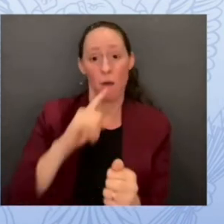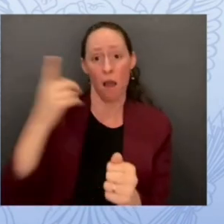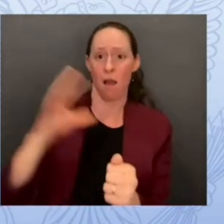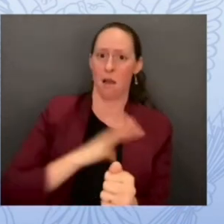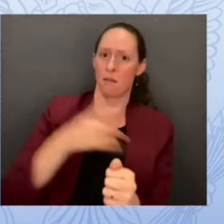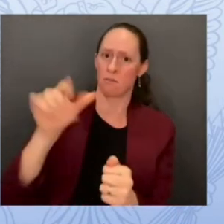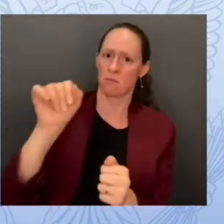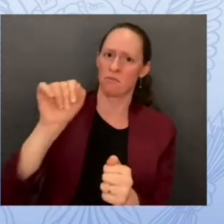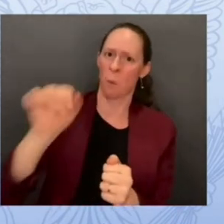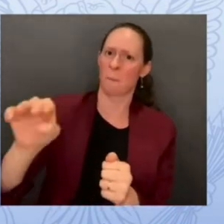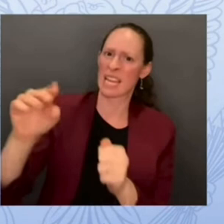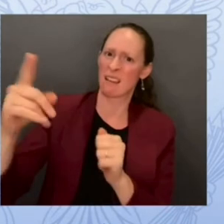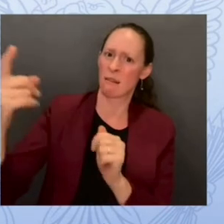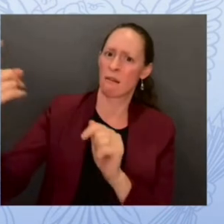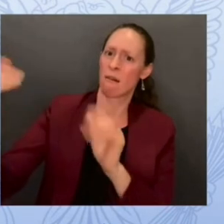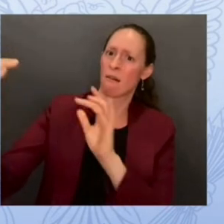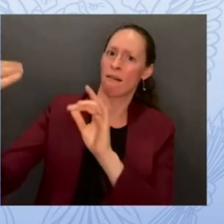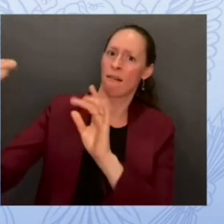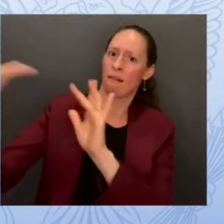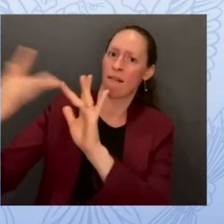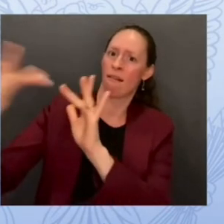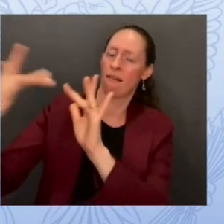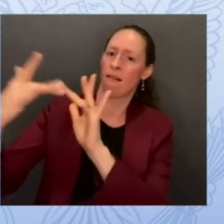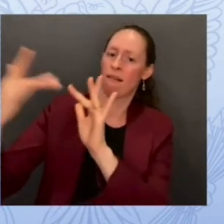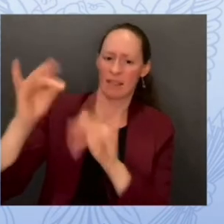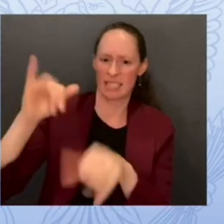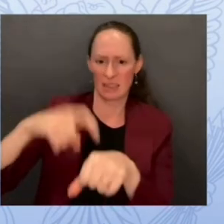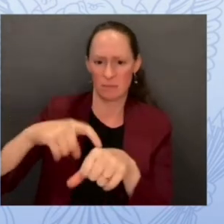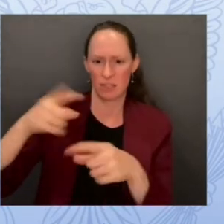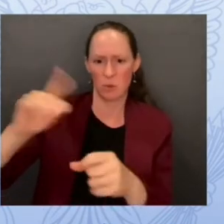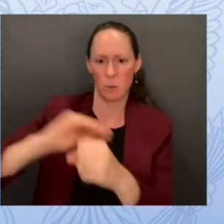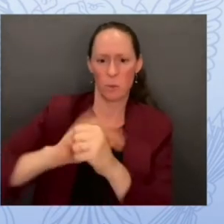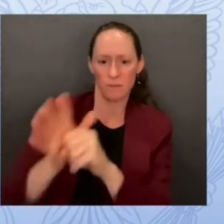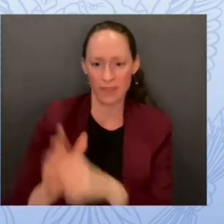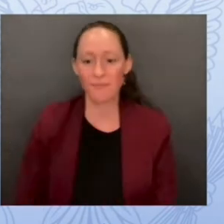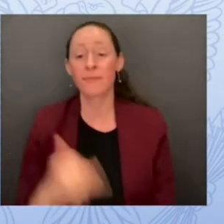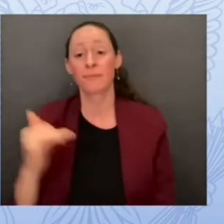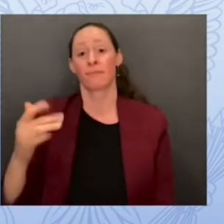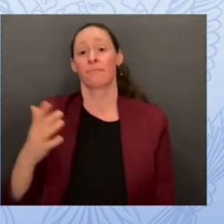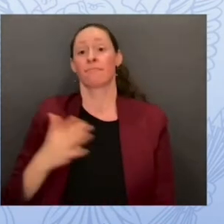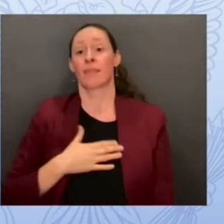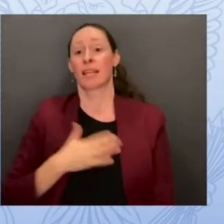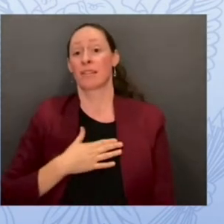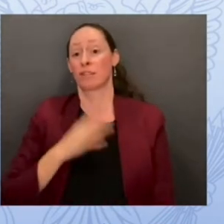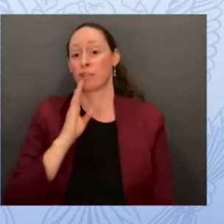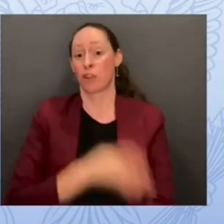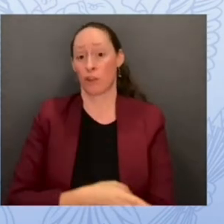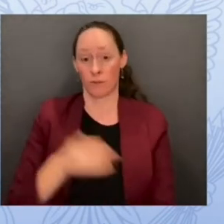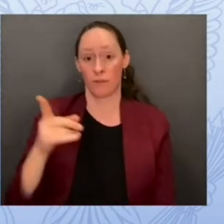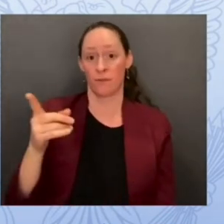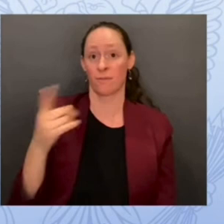For my daughter, who was about 14 at the time, it was an app called House Party. Anyone familiar with that?